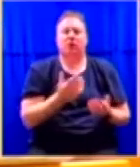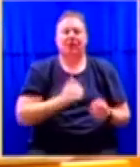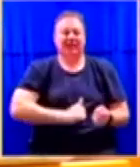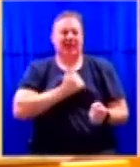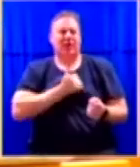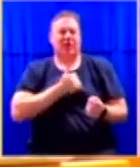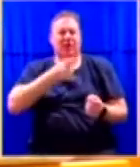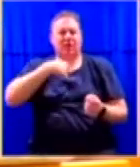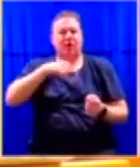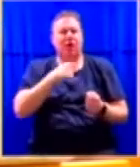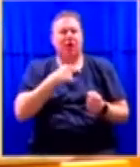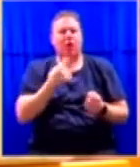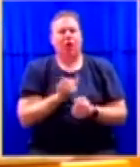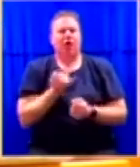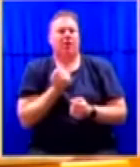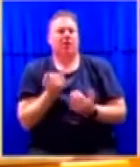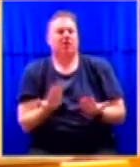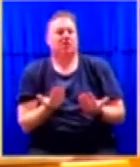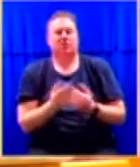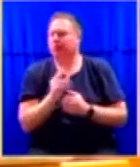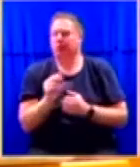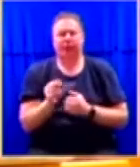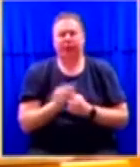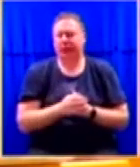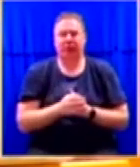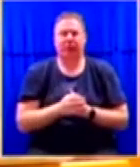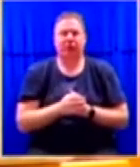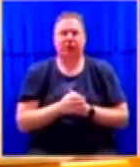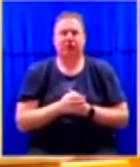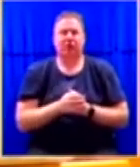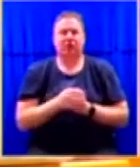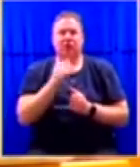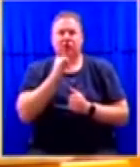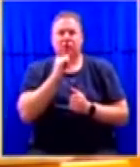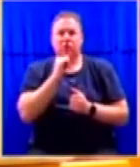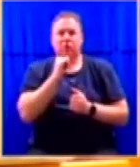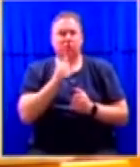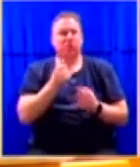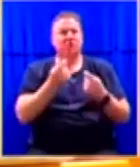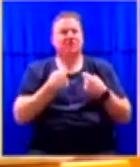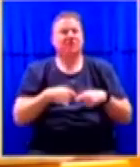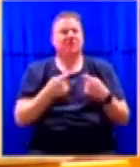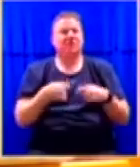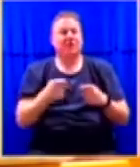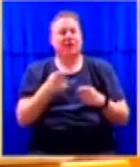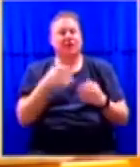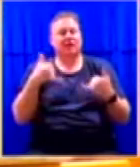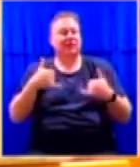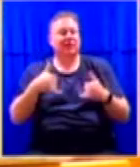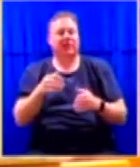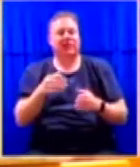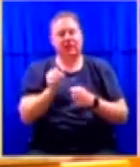our sovereignty. We're not, you know, selling the silver of the country and all that. So,